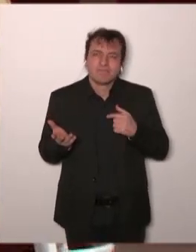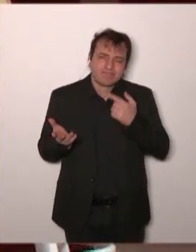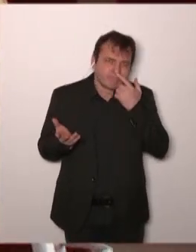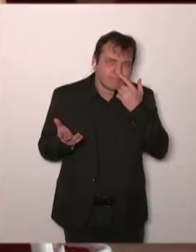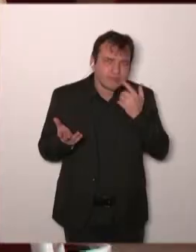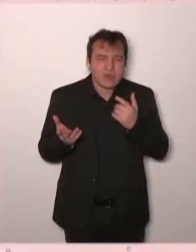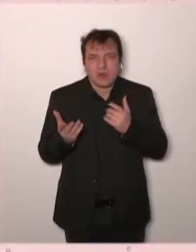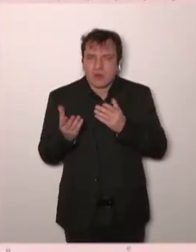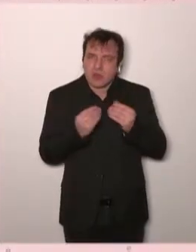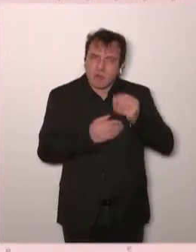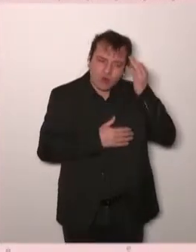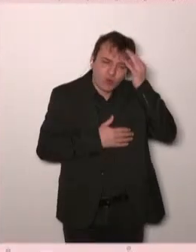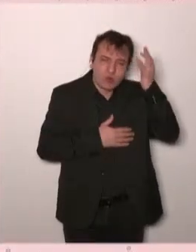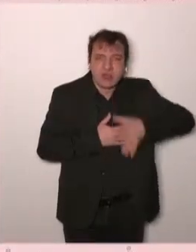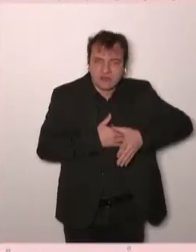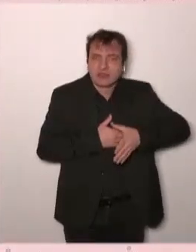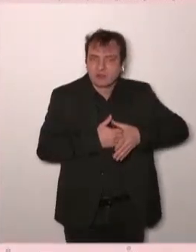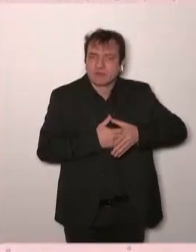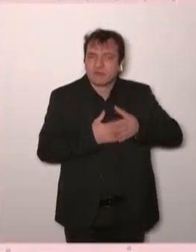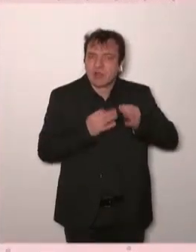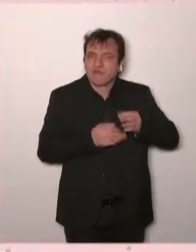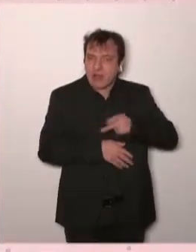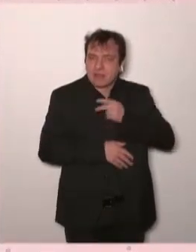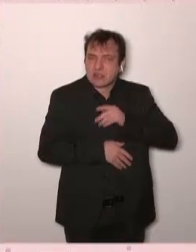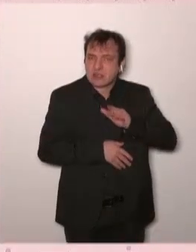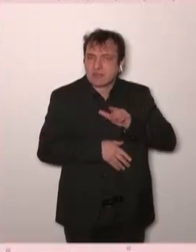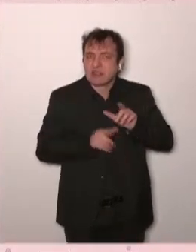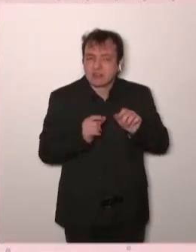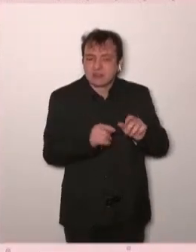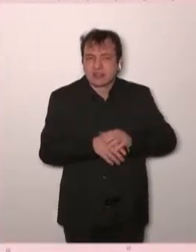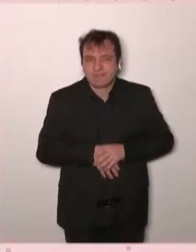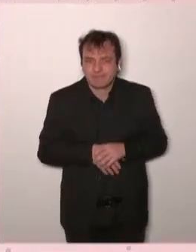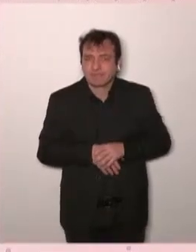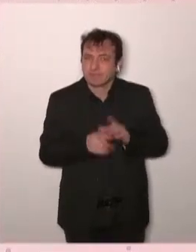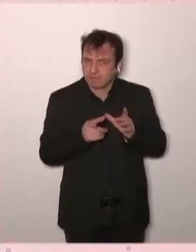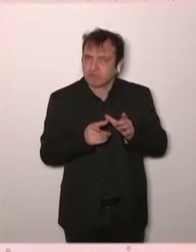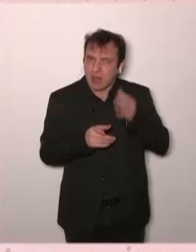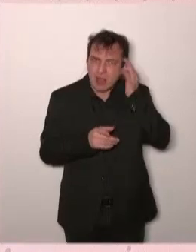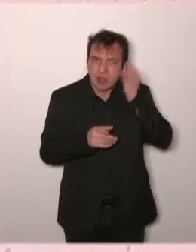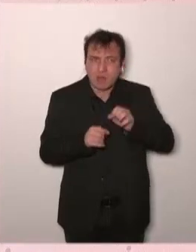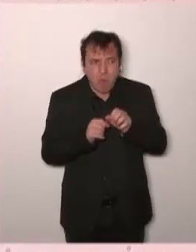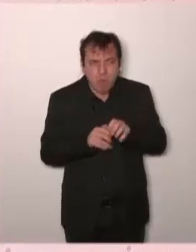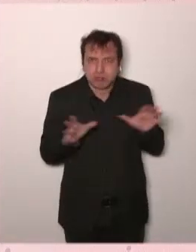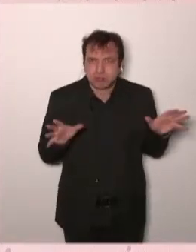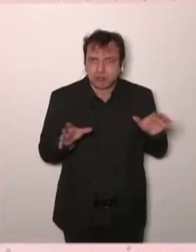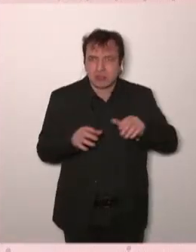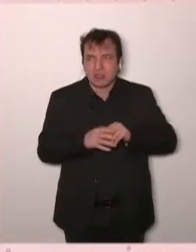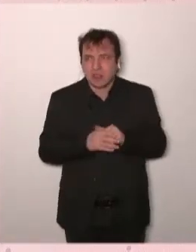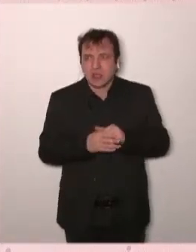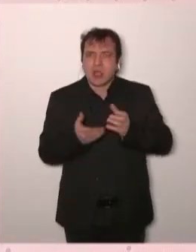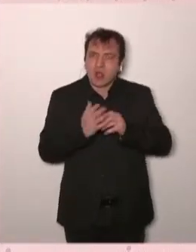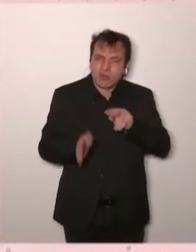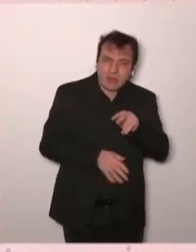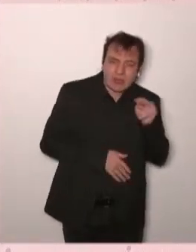It's booming, it's boosting all over. New approaches, new therapy. Why is there